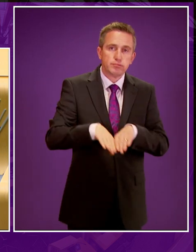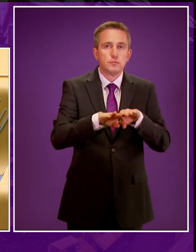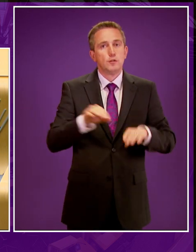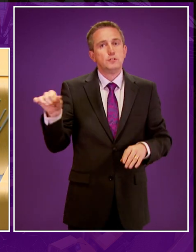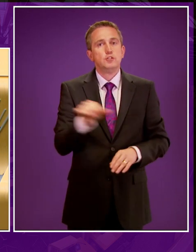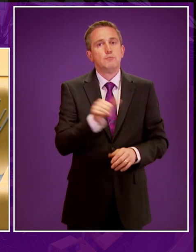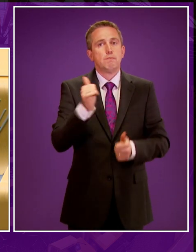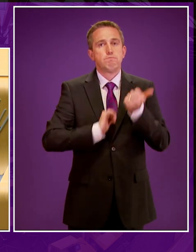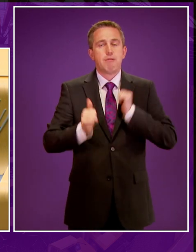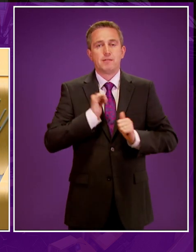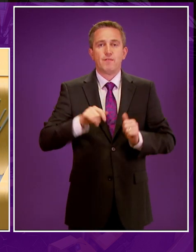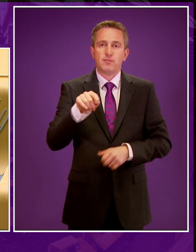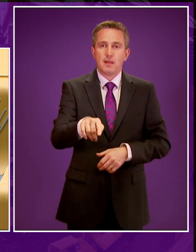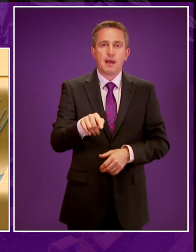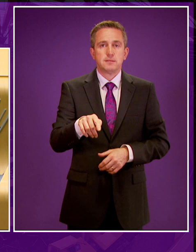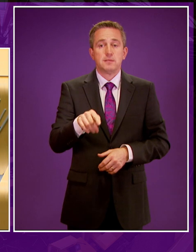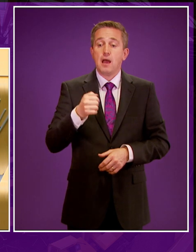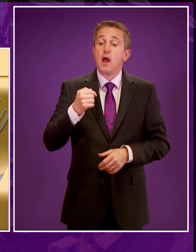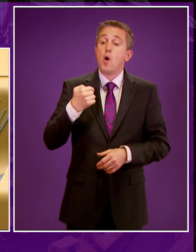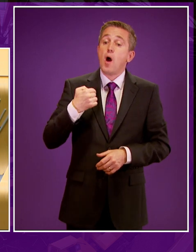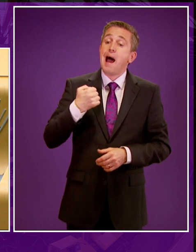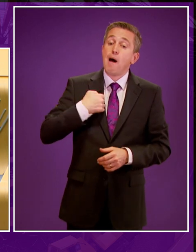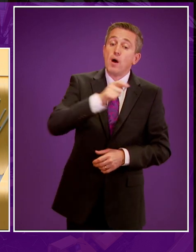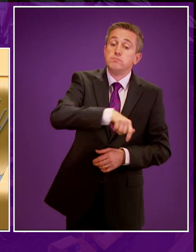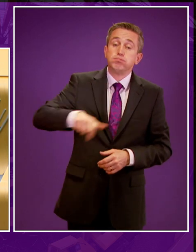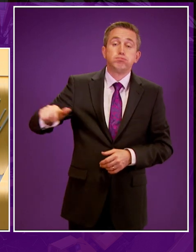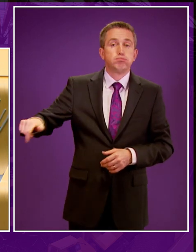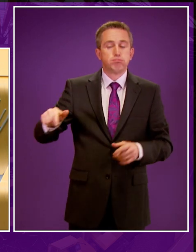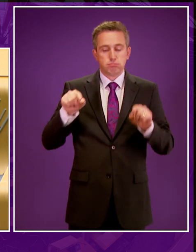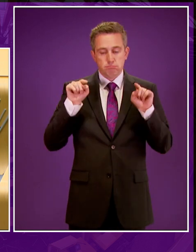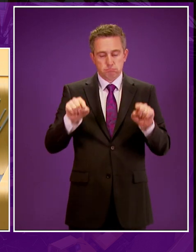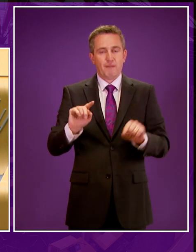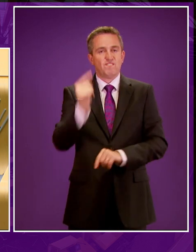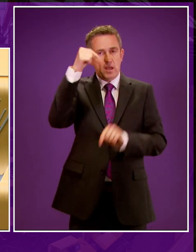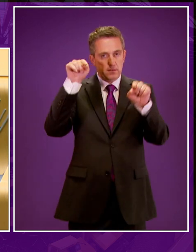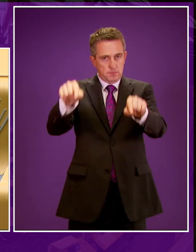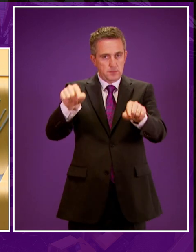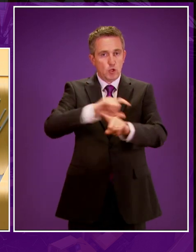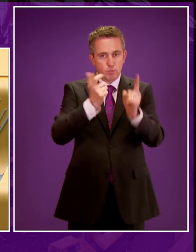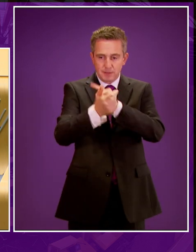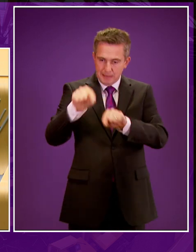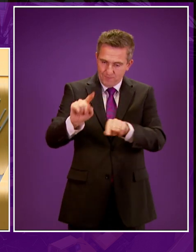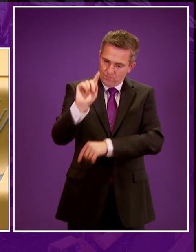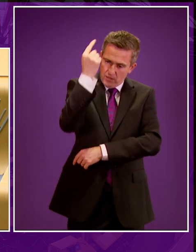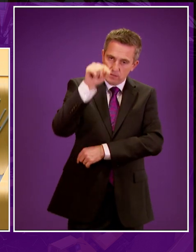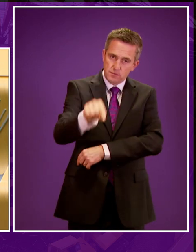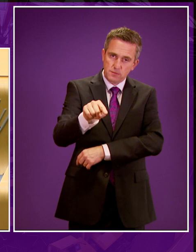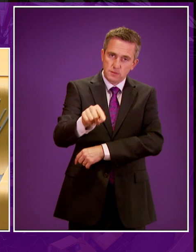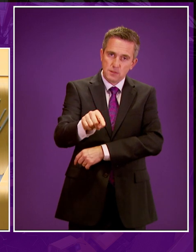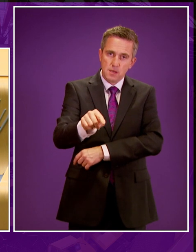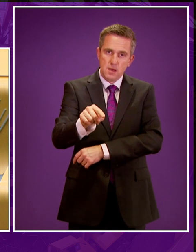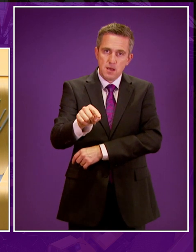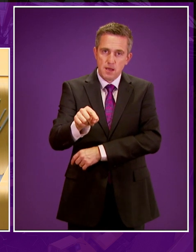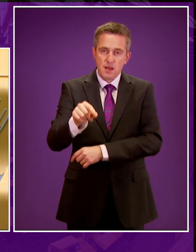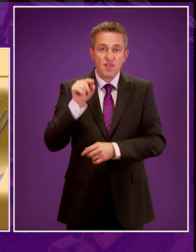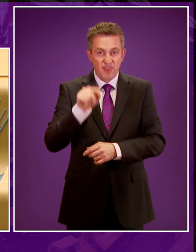should be incredibly proud of. We are putting our constituents first. We are putting our environment first. We are putting our community first. This is a